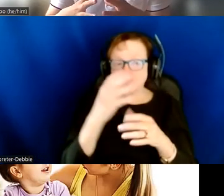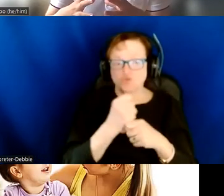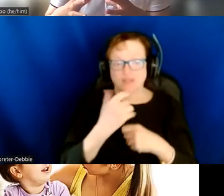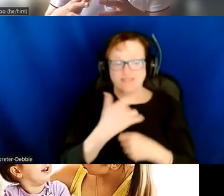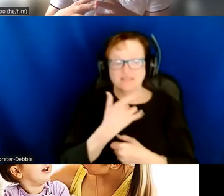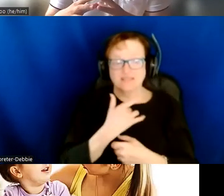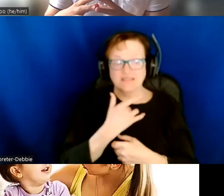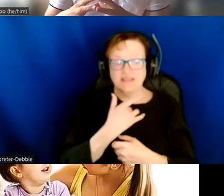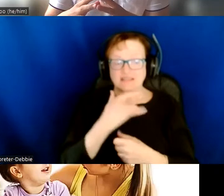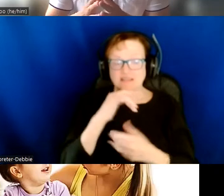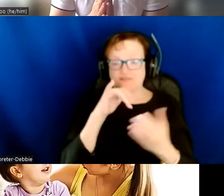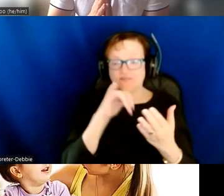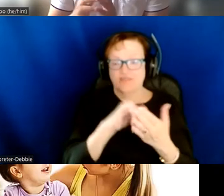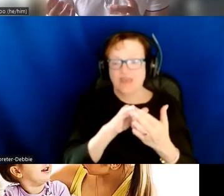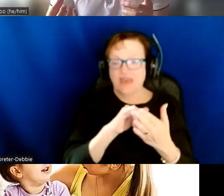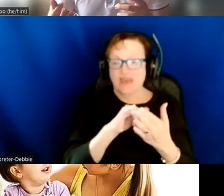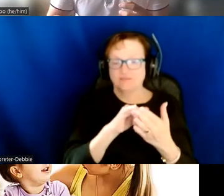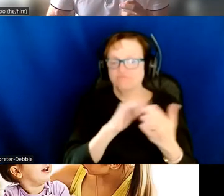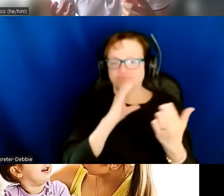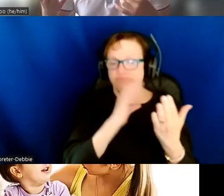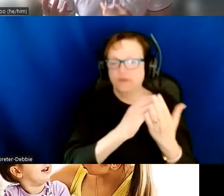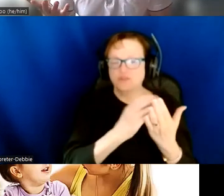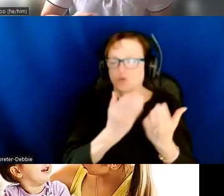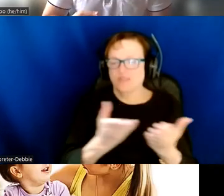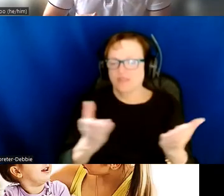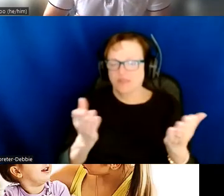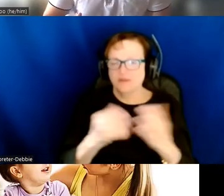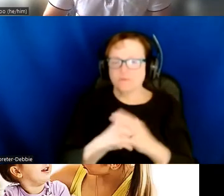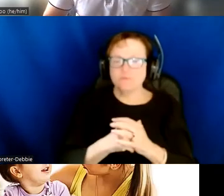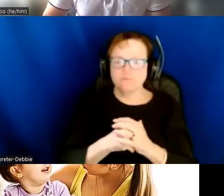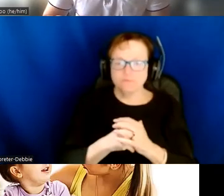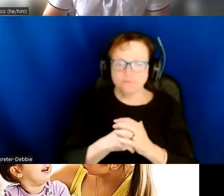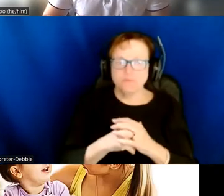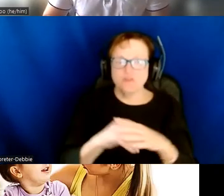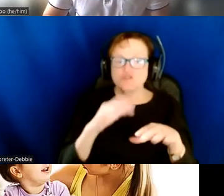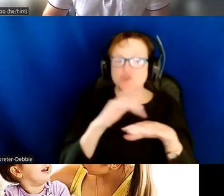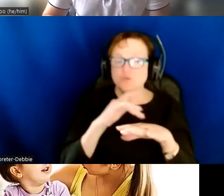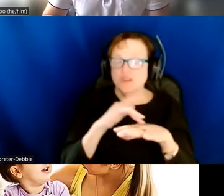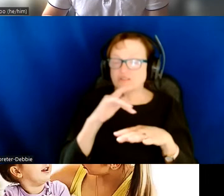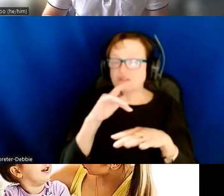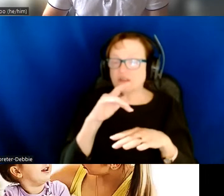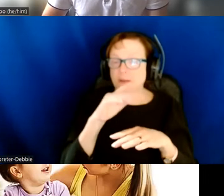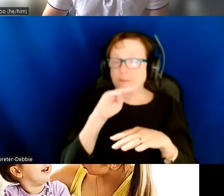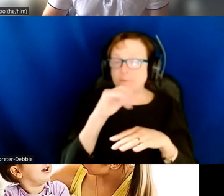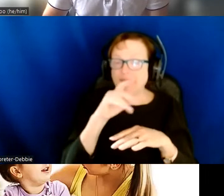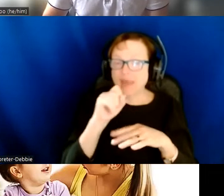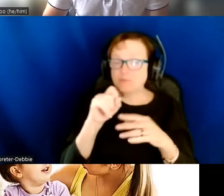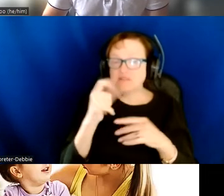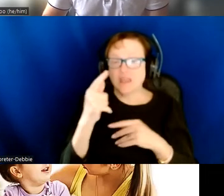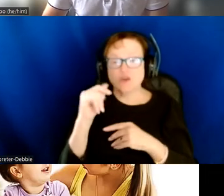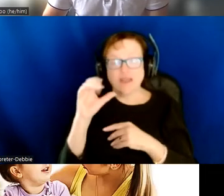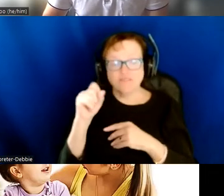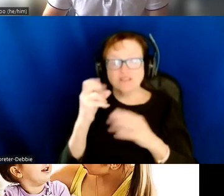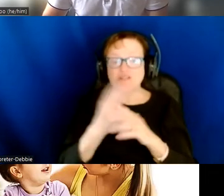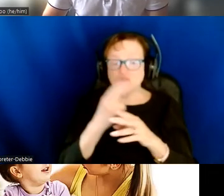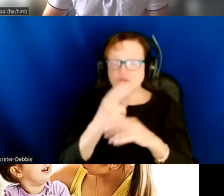of the images. The typical example would be tactile maps and graphics, which are widely used in the blind